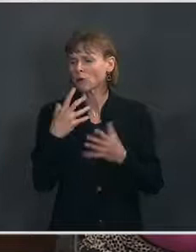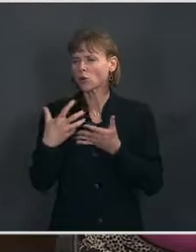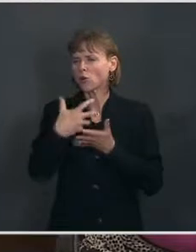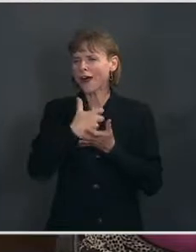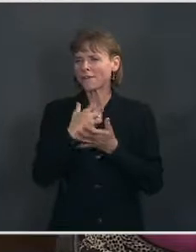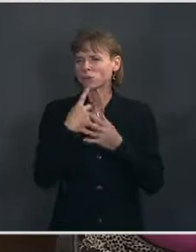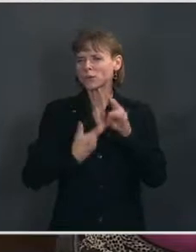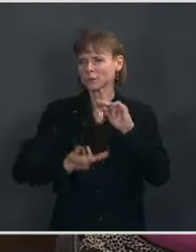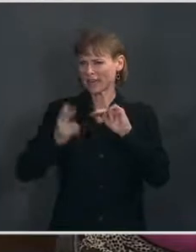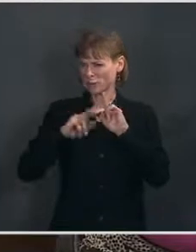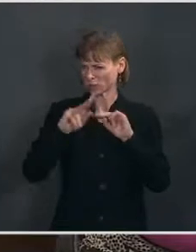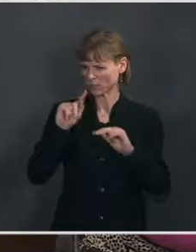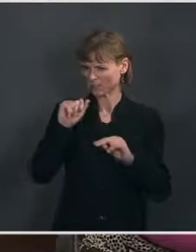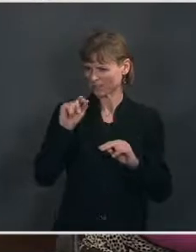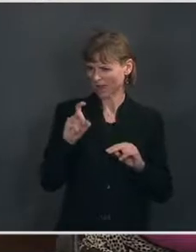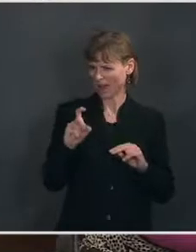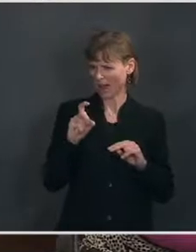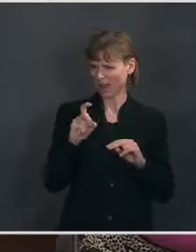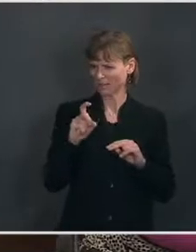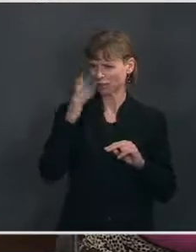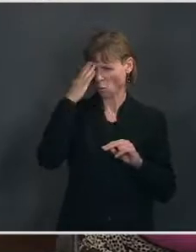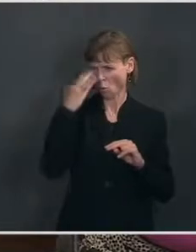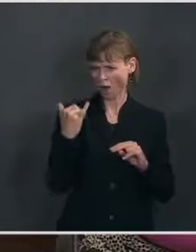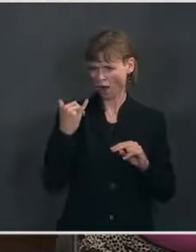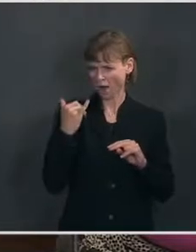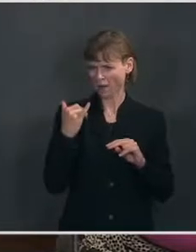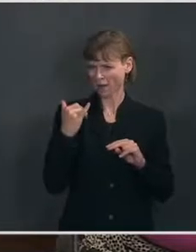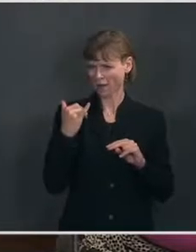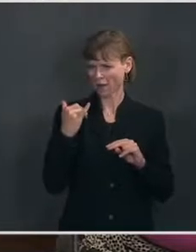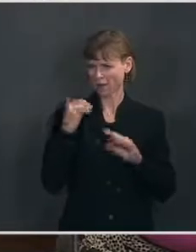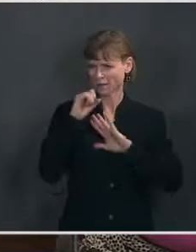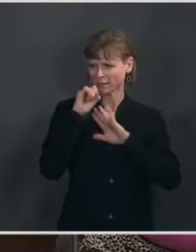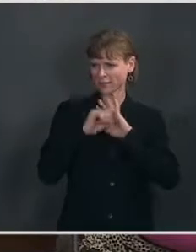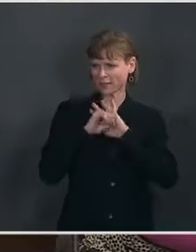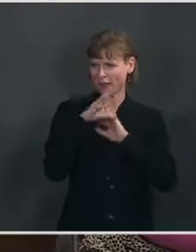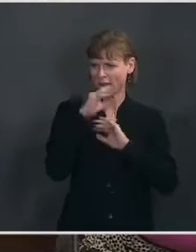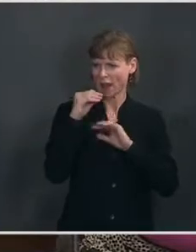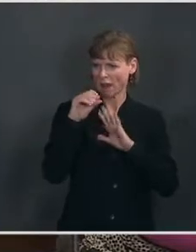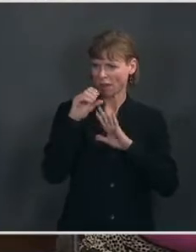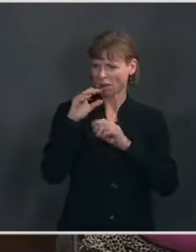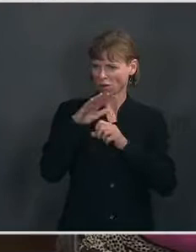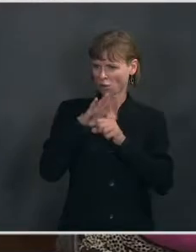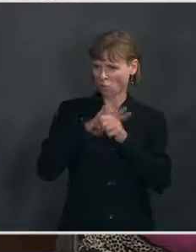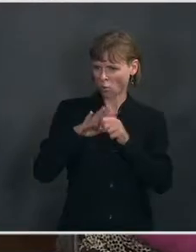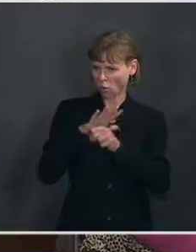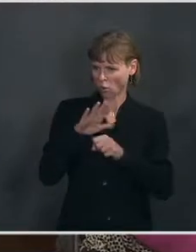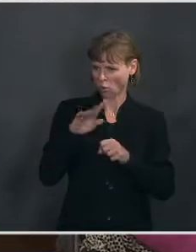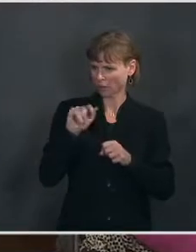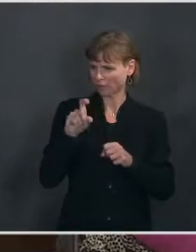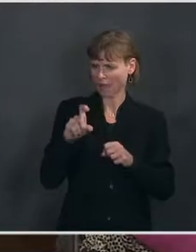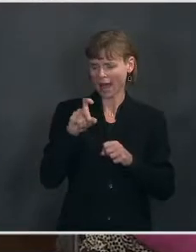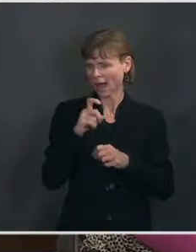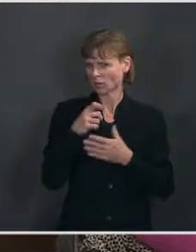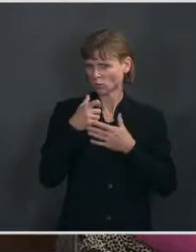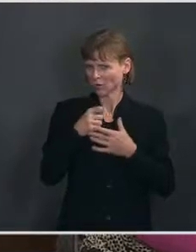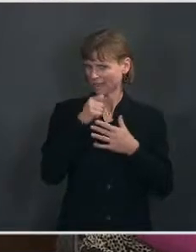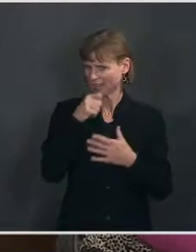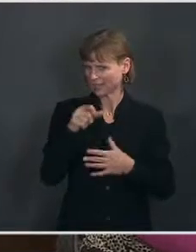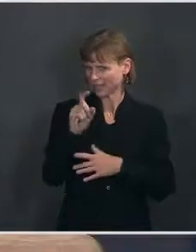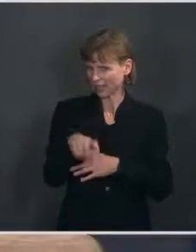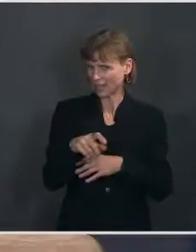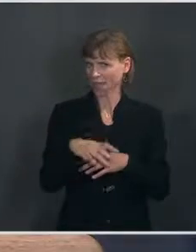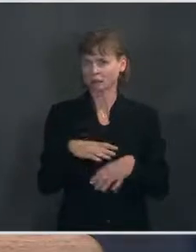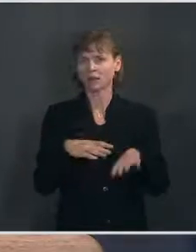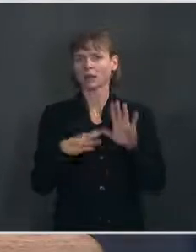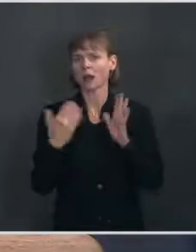seen an increase in tax revenues, as an example of why that state and local tax relief or state and local relief isn't needed in this, like this package?